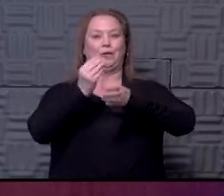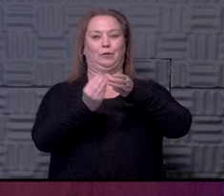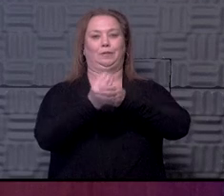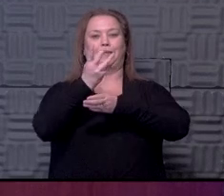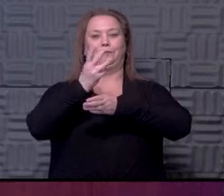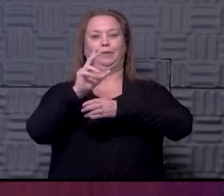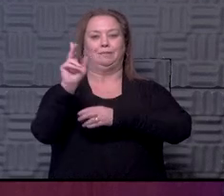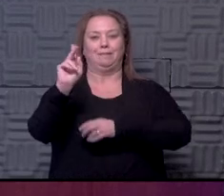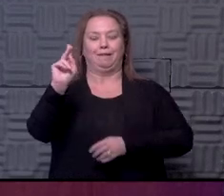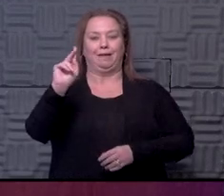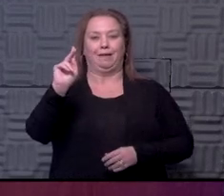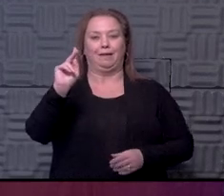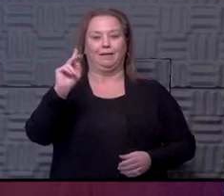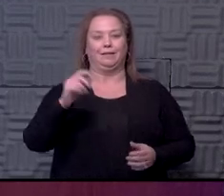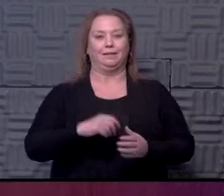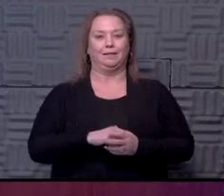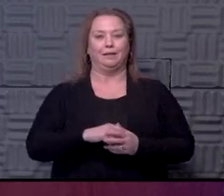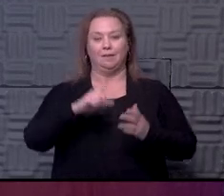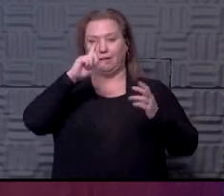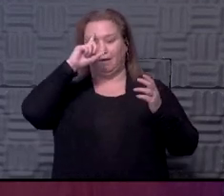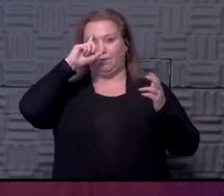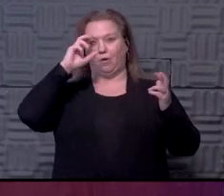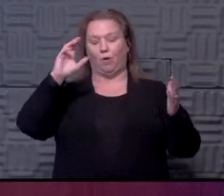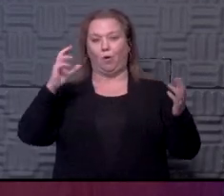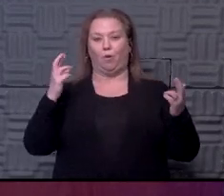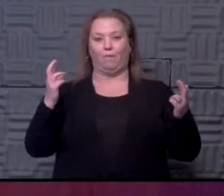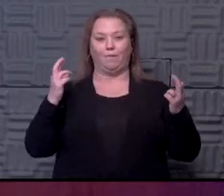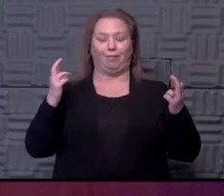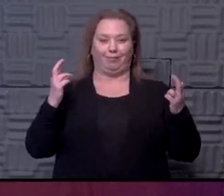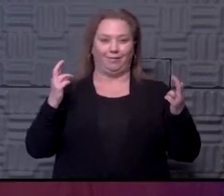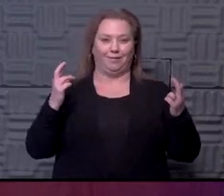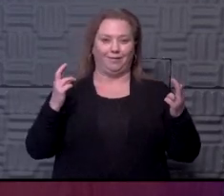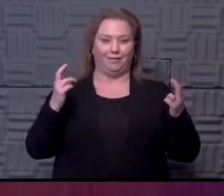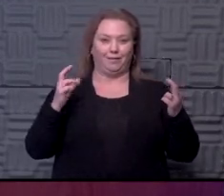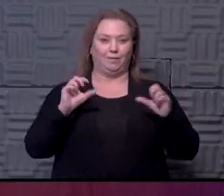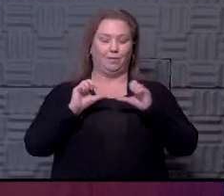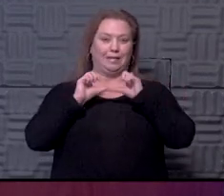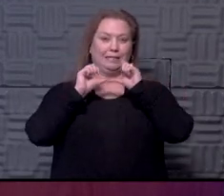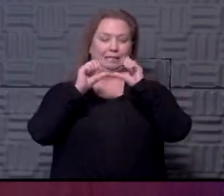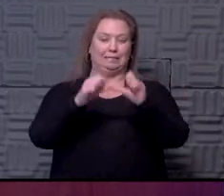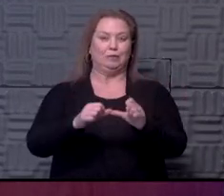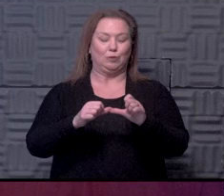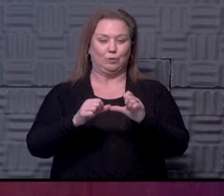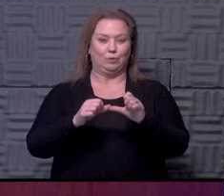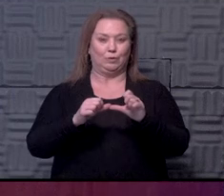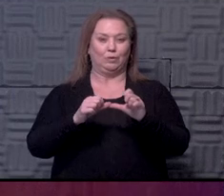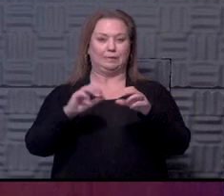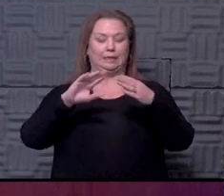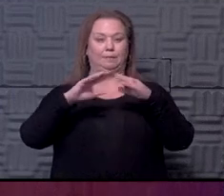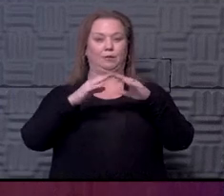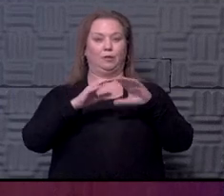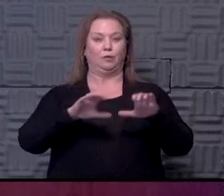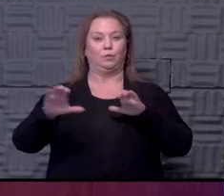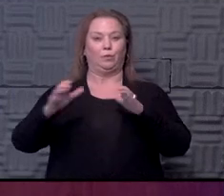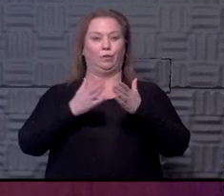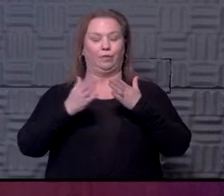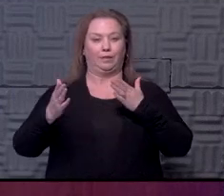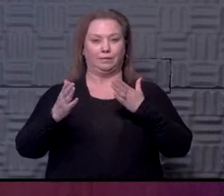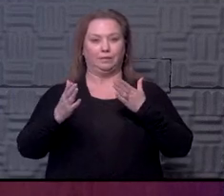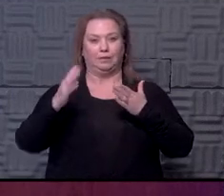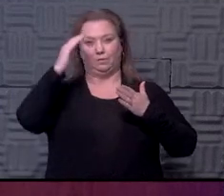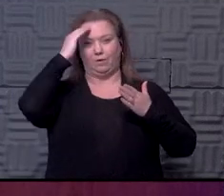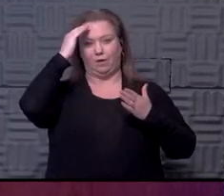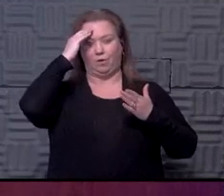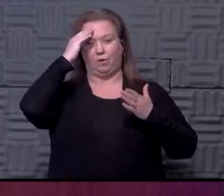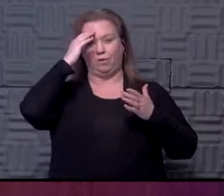springtime to the K. And I'm hopeful, as you mentioned, that if we continue as a community to do the things that we know how to do, the